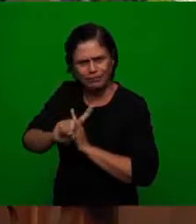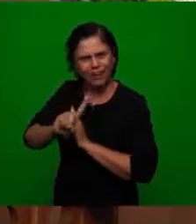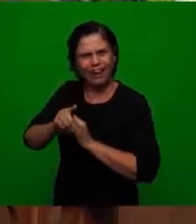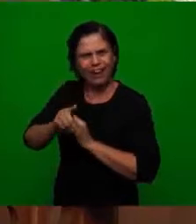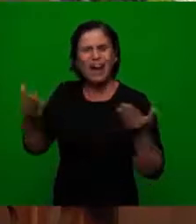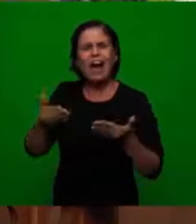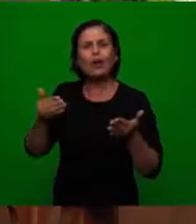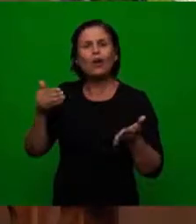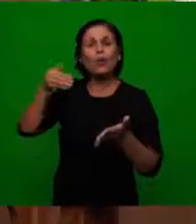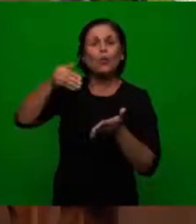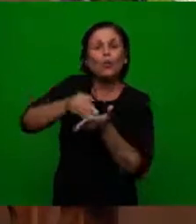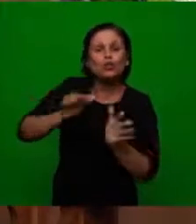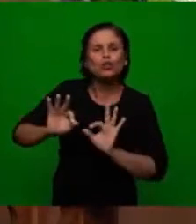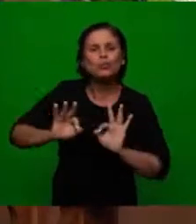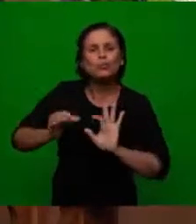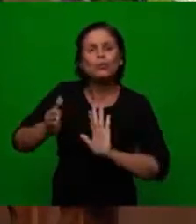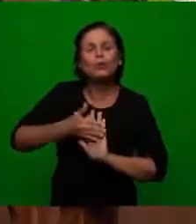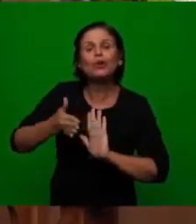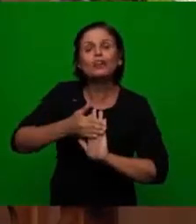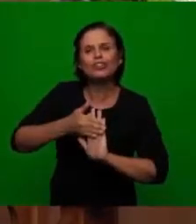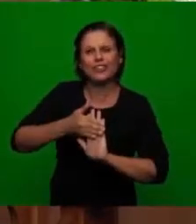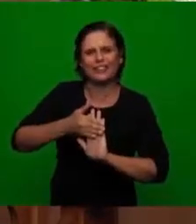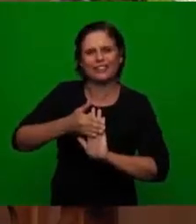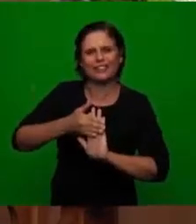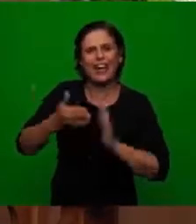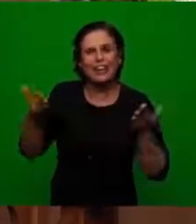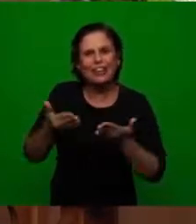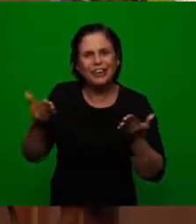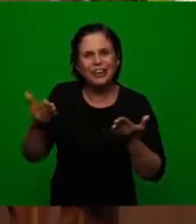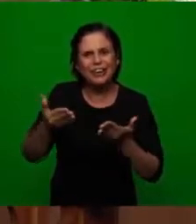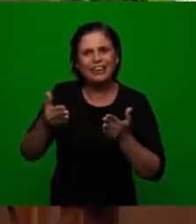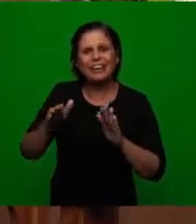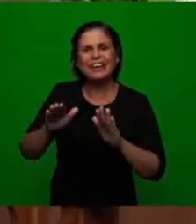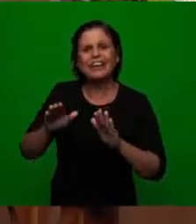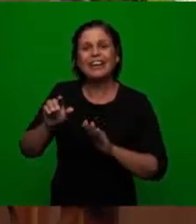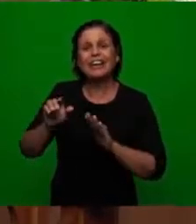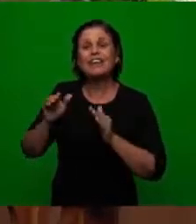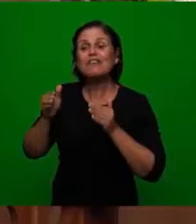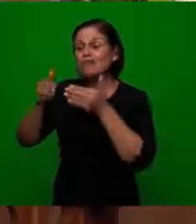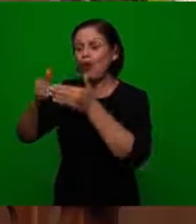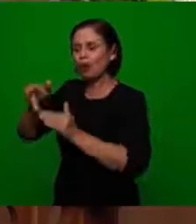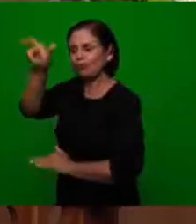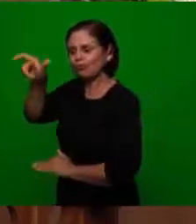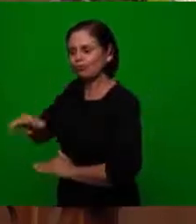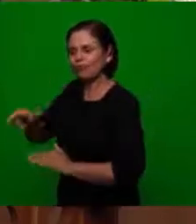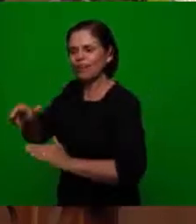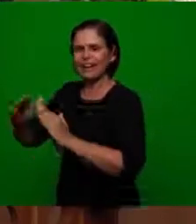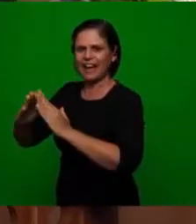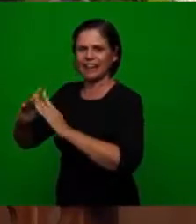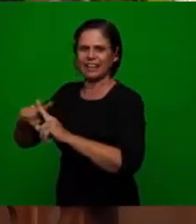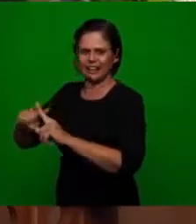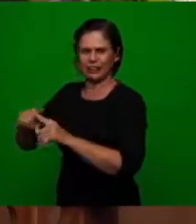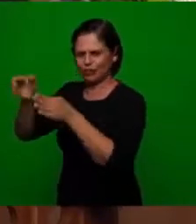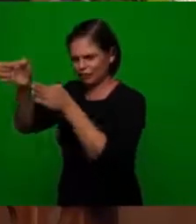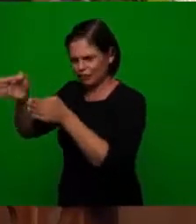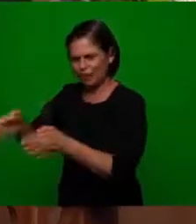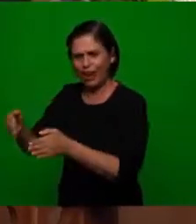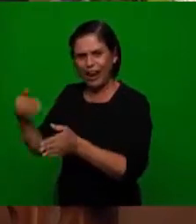And the project now, the last project, it extends to the church of the Lord